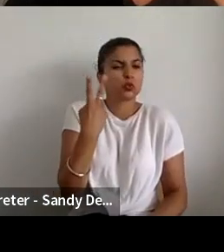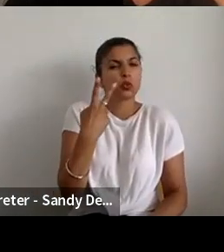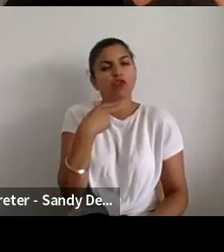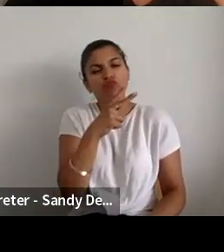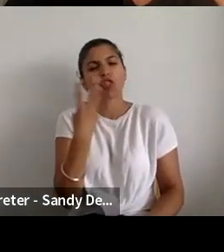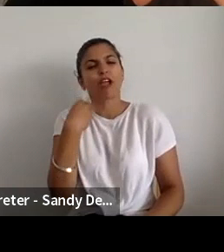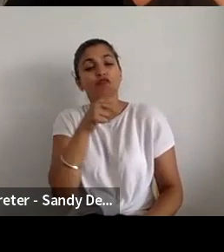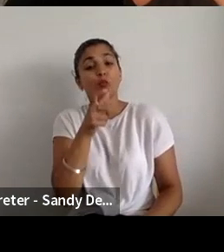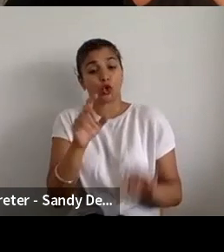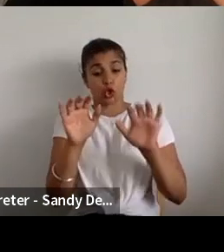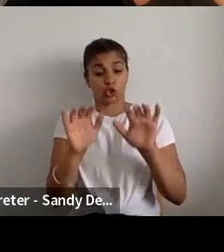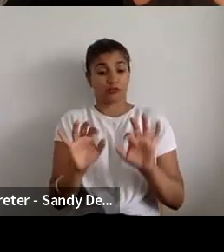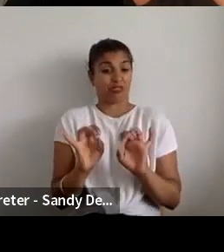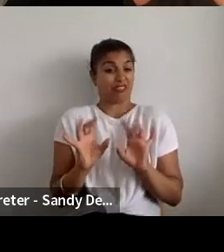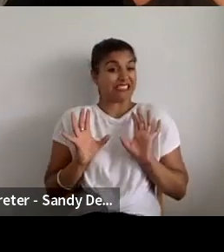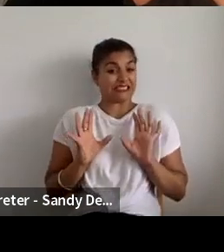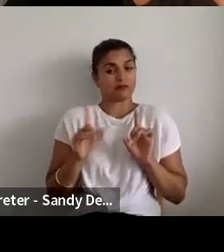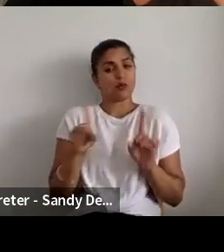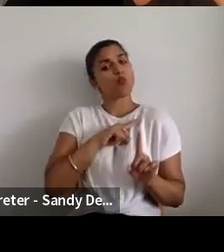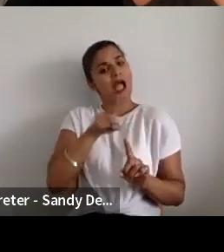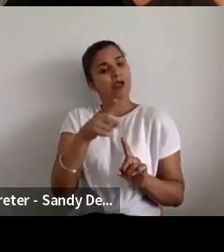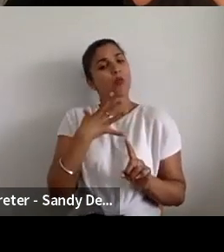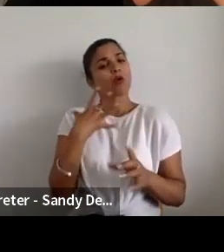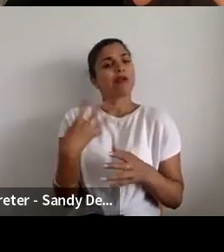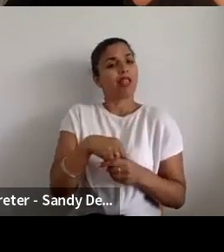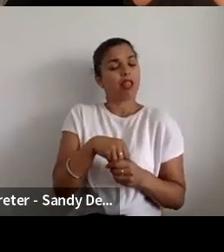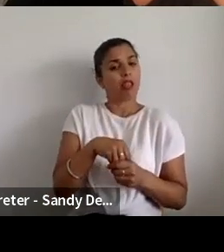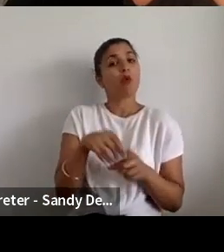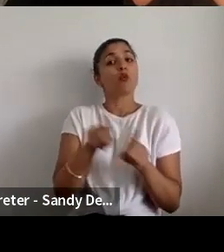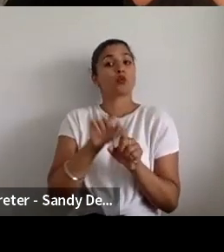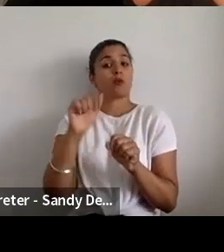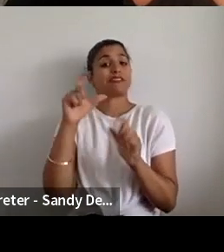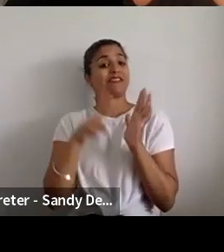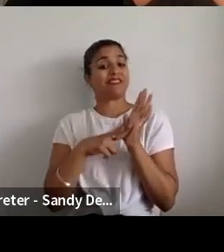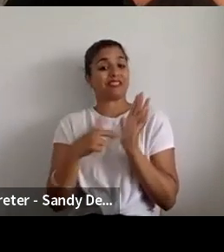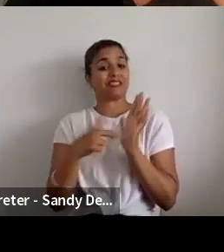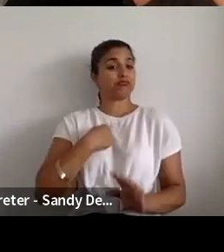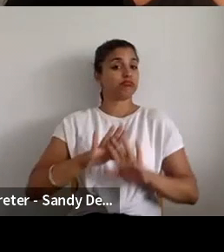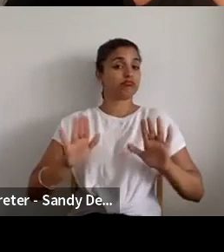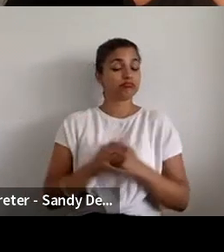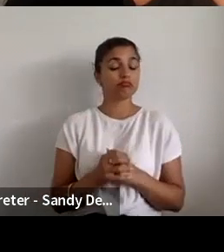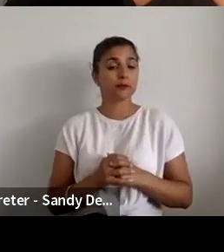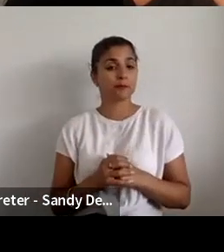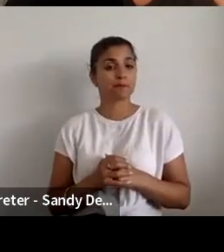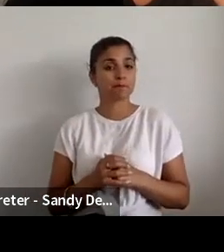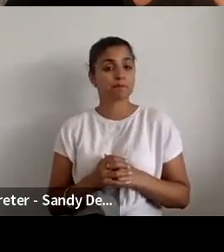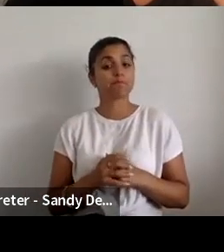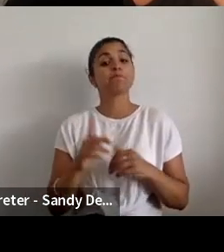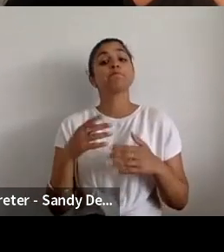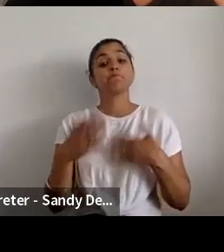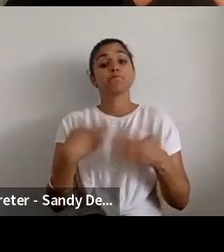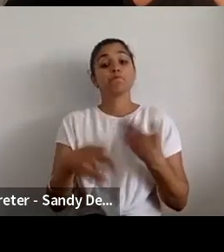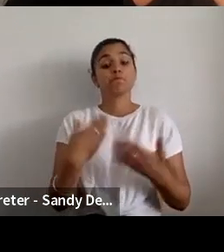wanted to participate and a CV. So essentially we did after we got the closing date, we got